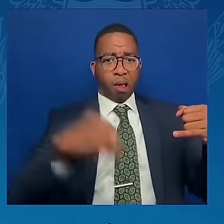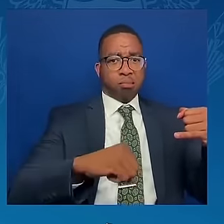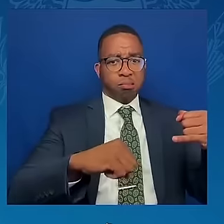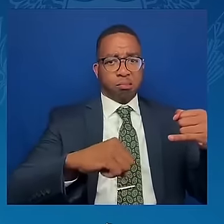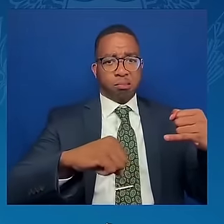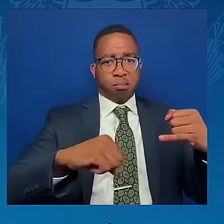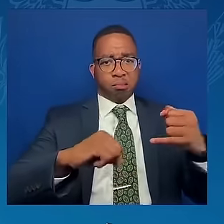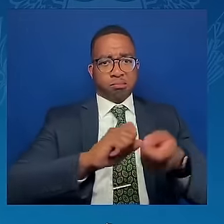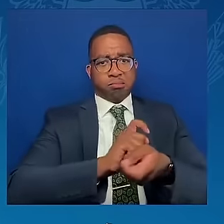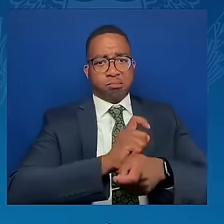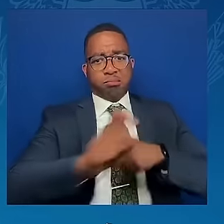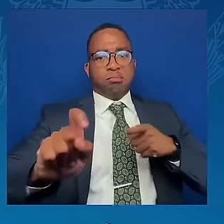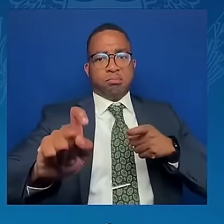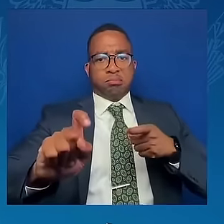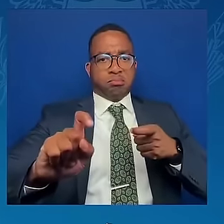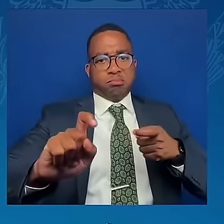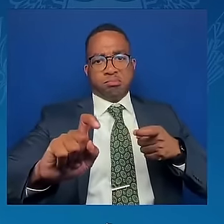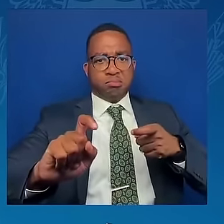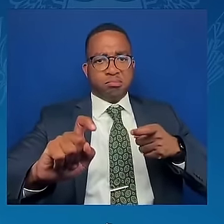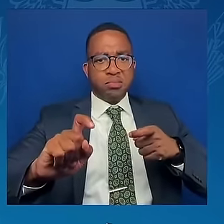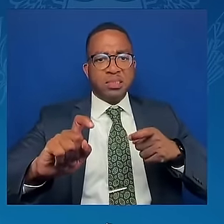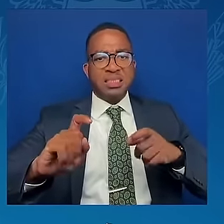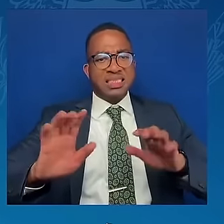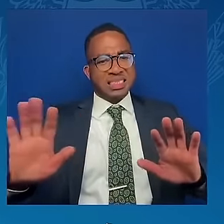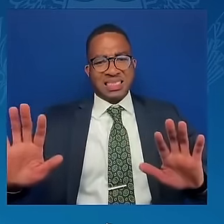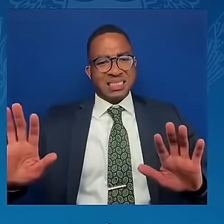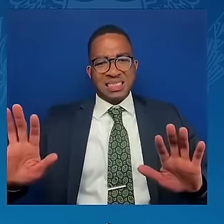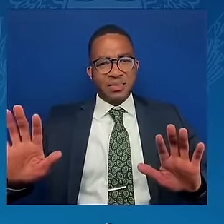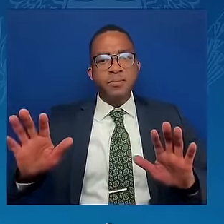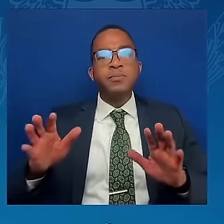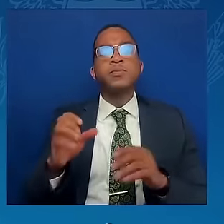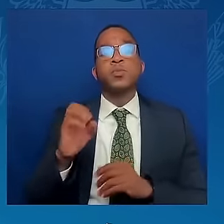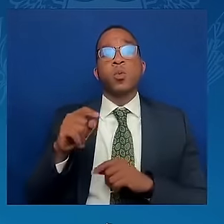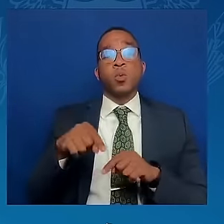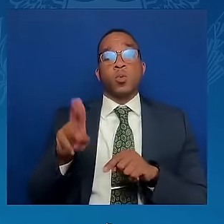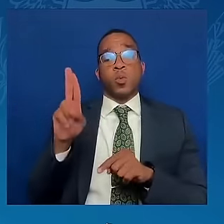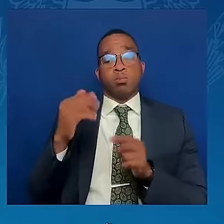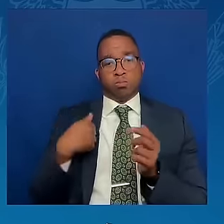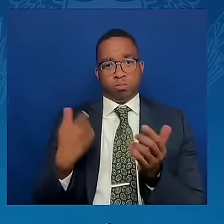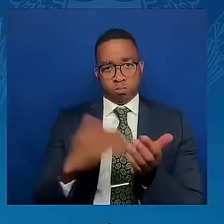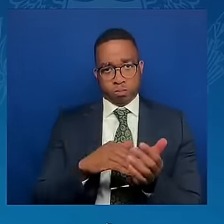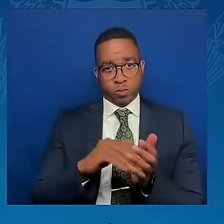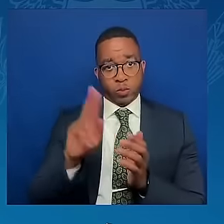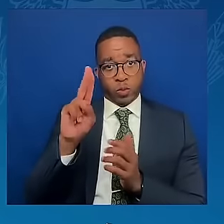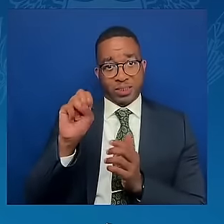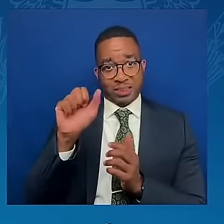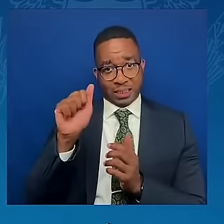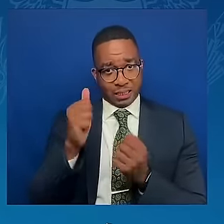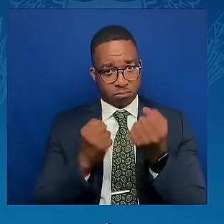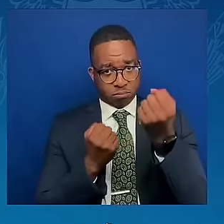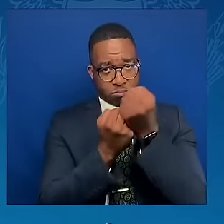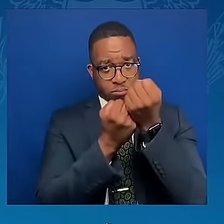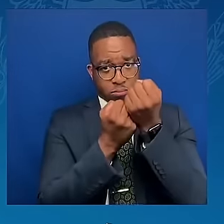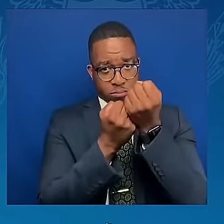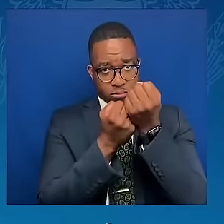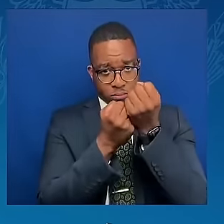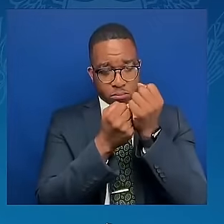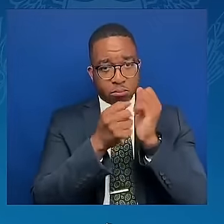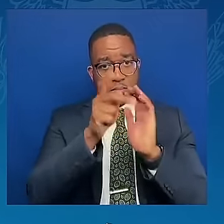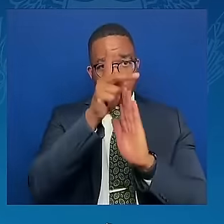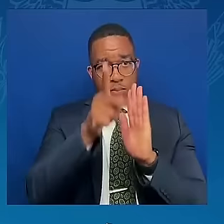the commitment of the United States to these principles. And our unwavering commitment to support the people of Ukraine